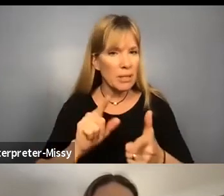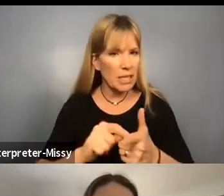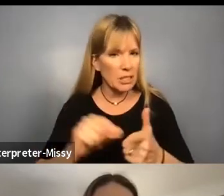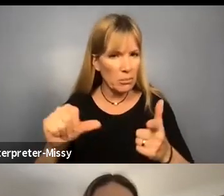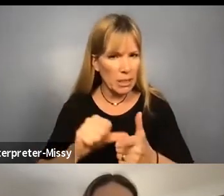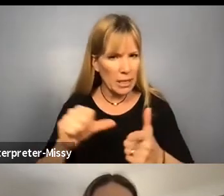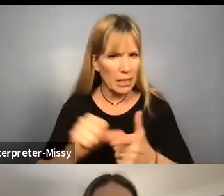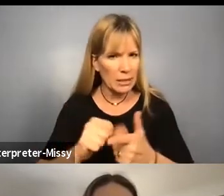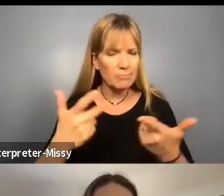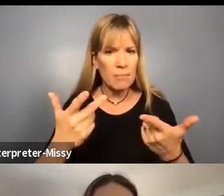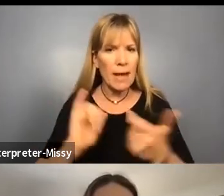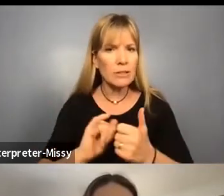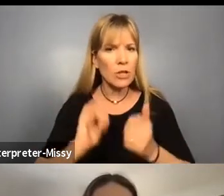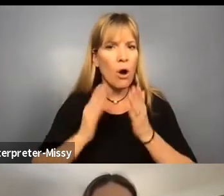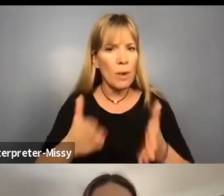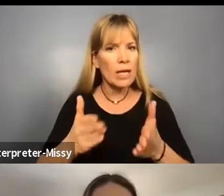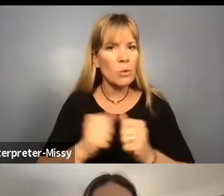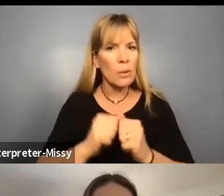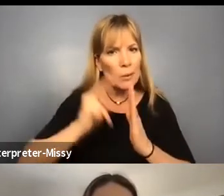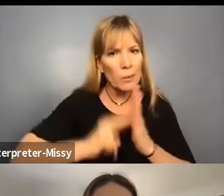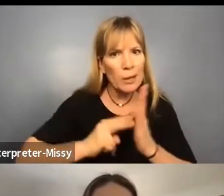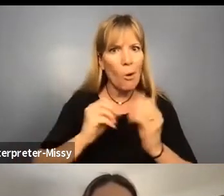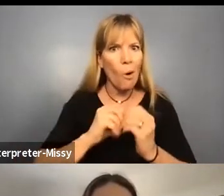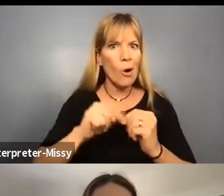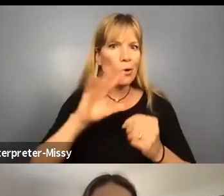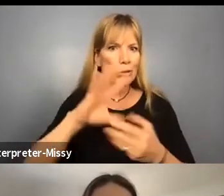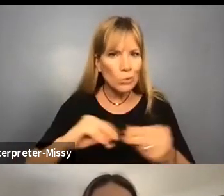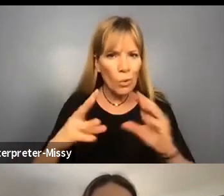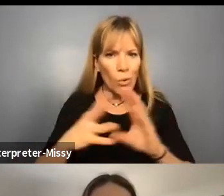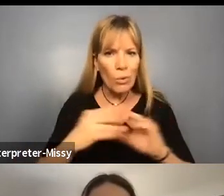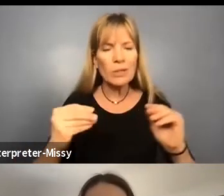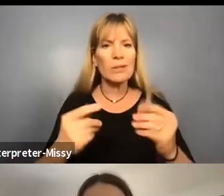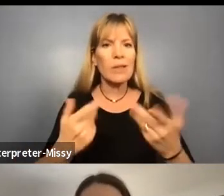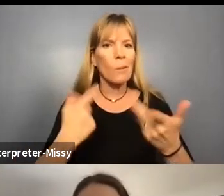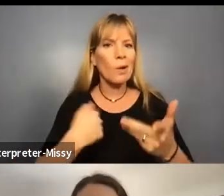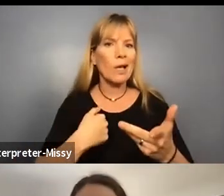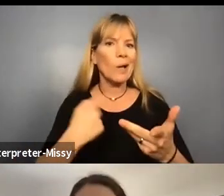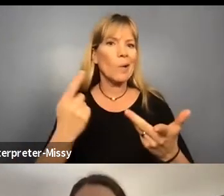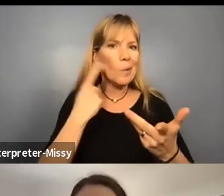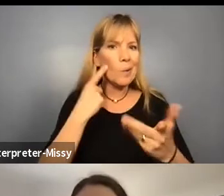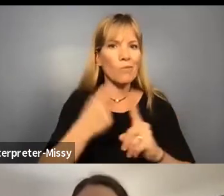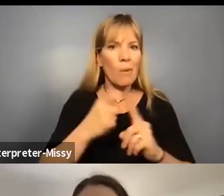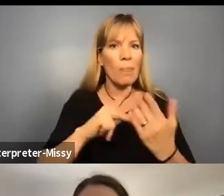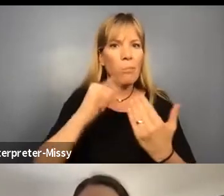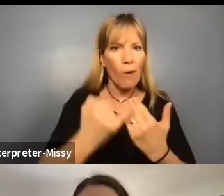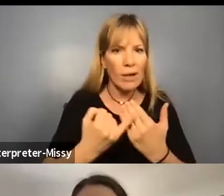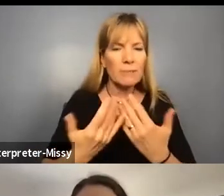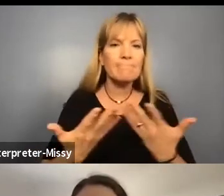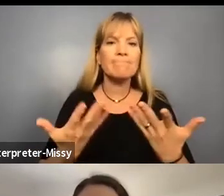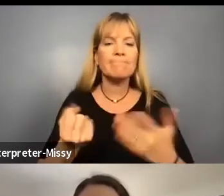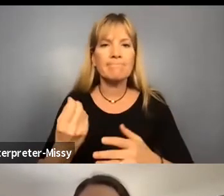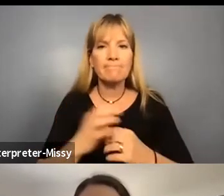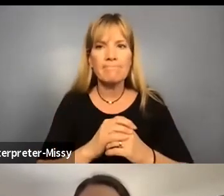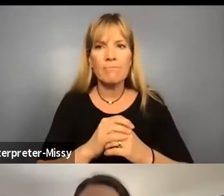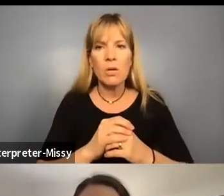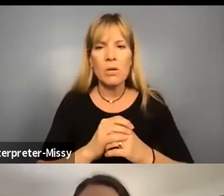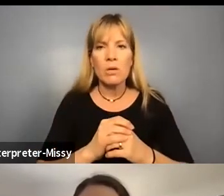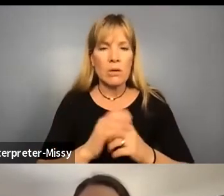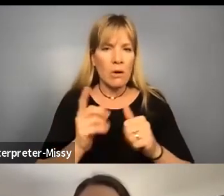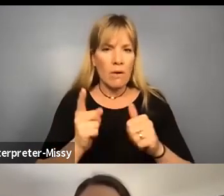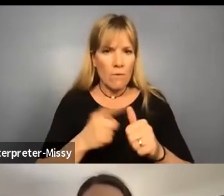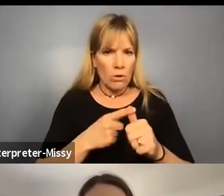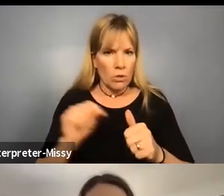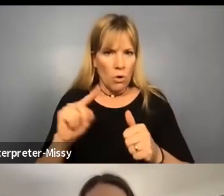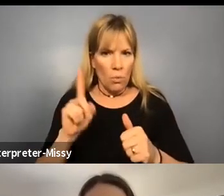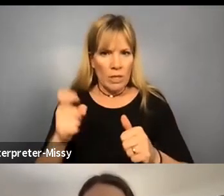on medium to further read about the stories that came out of this project. So I'm going to start with this